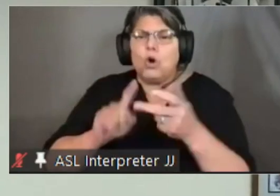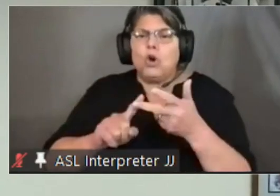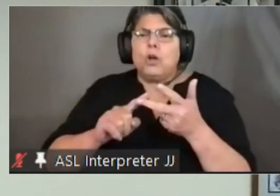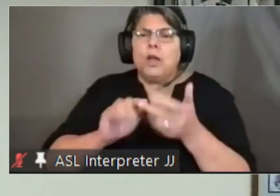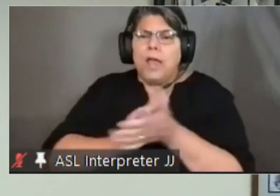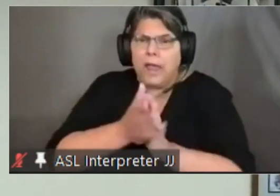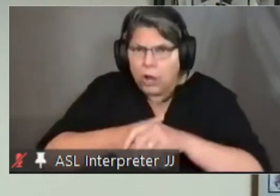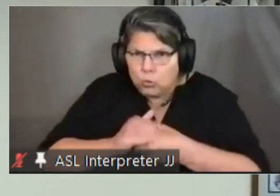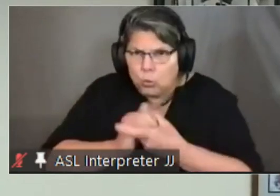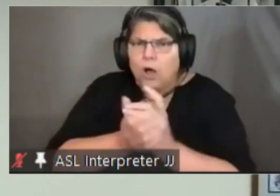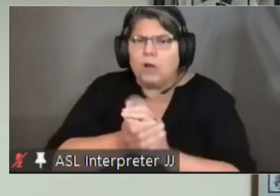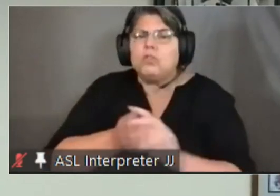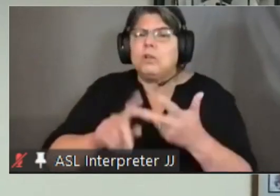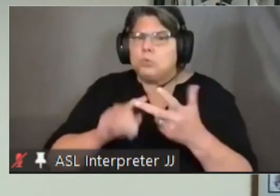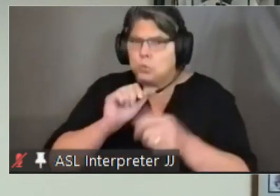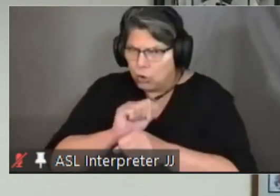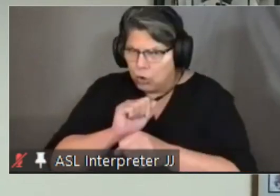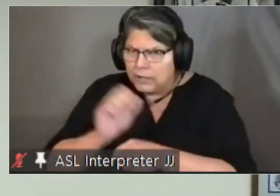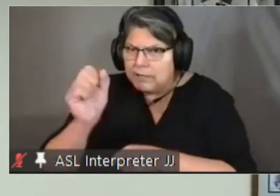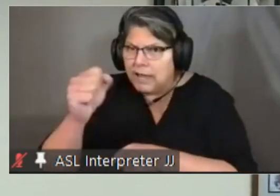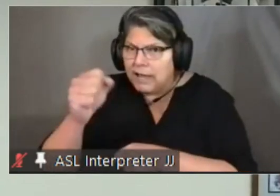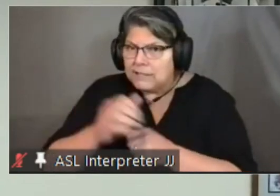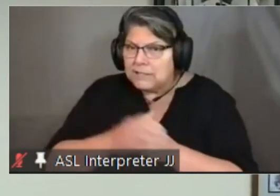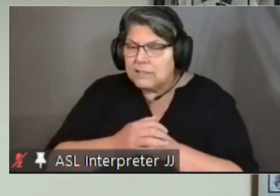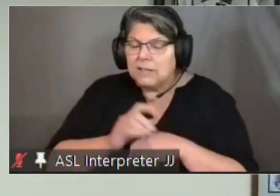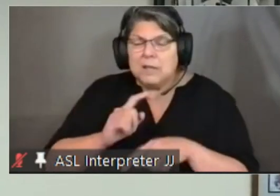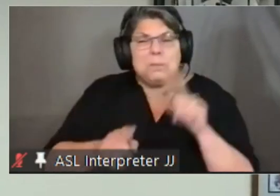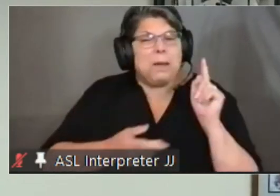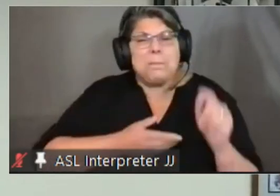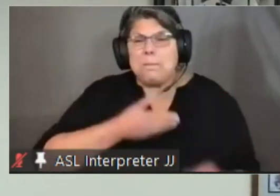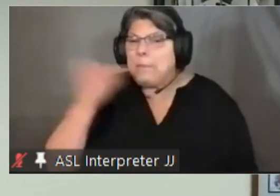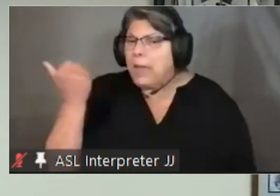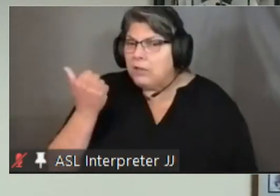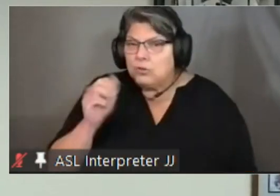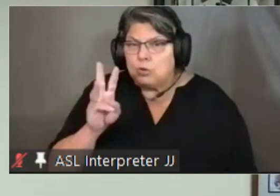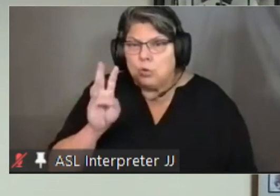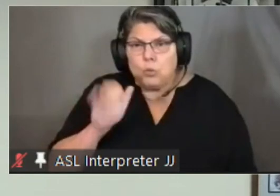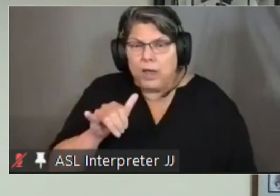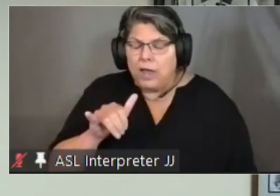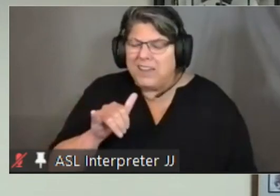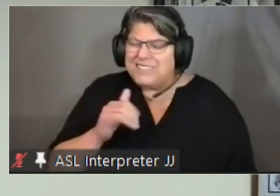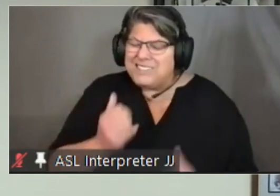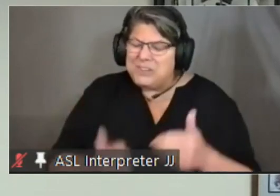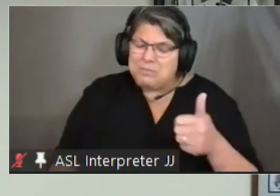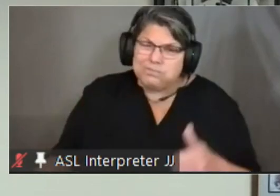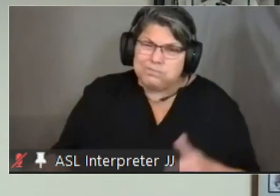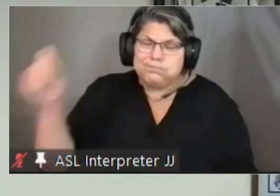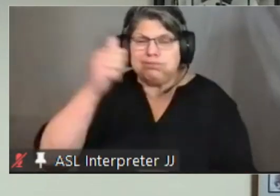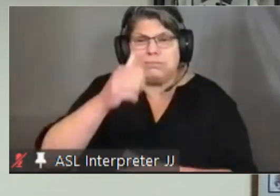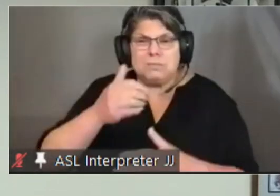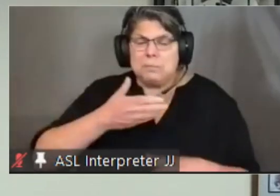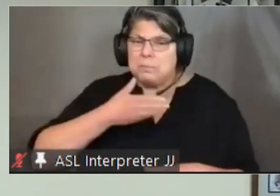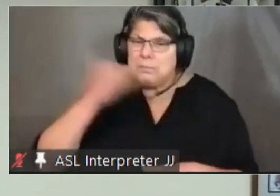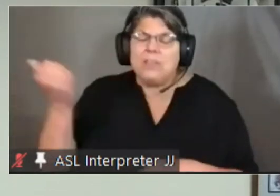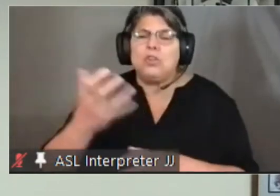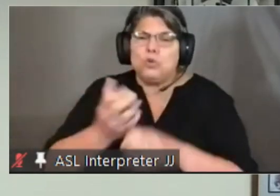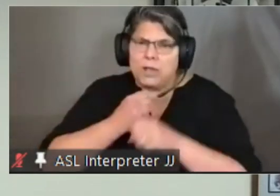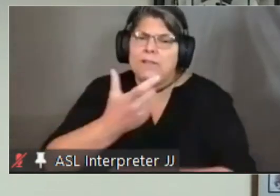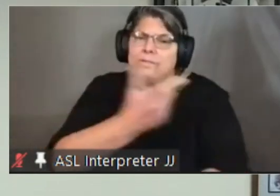forth are effective but the most effective way by far is to be vaccinated at this point